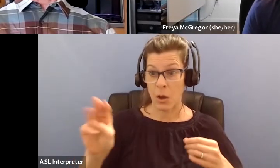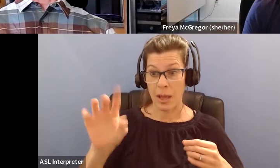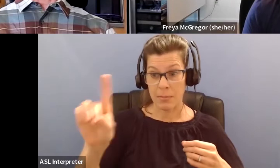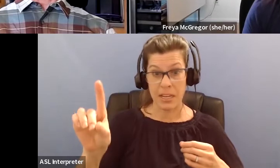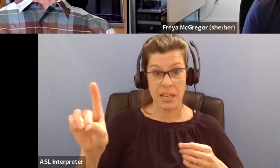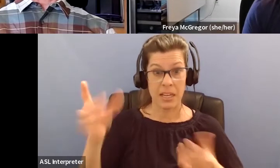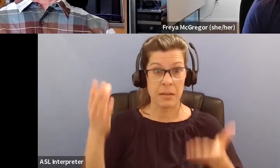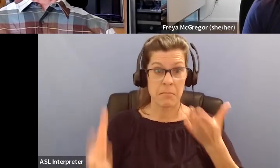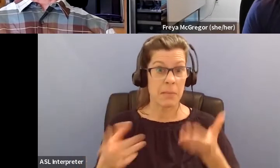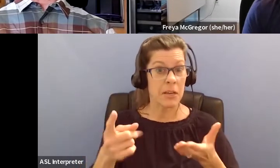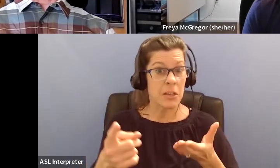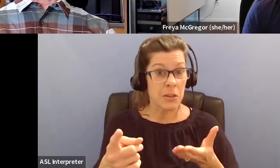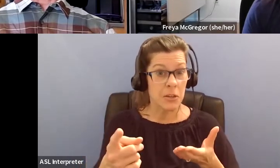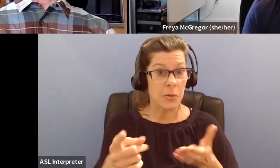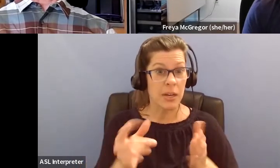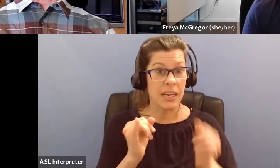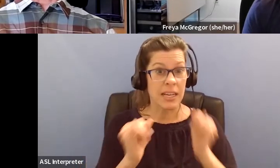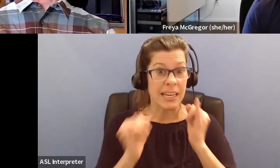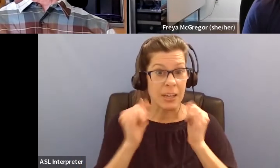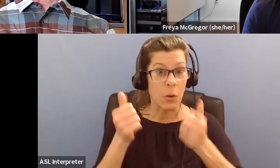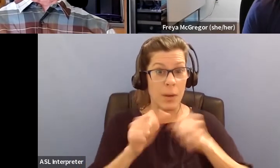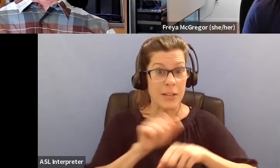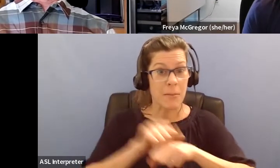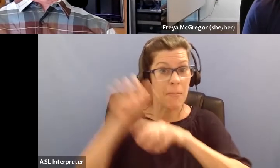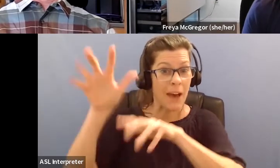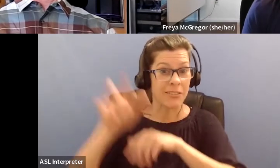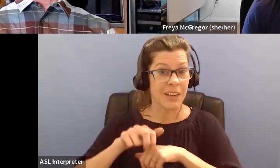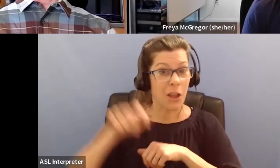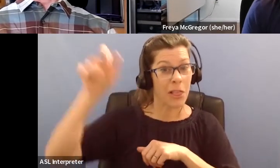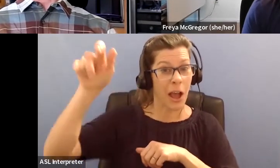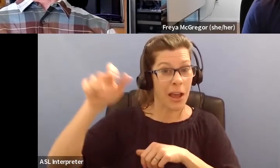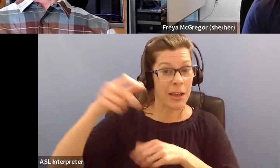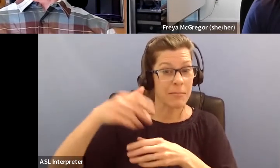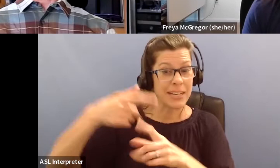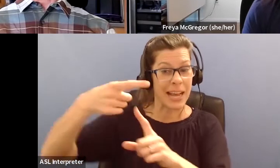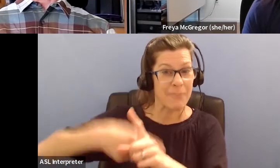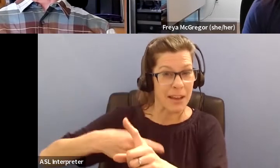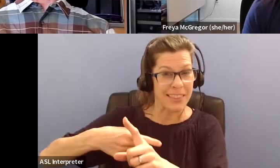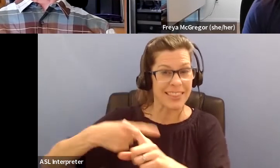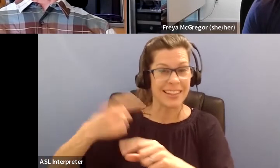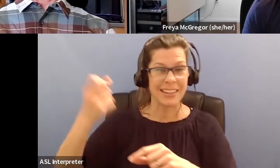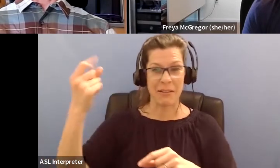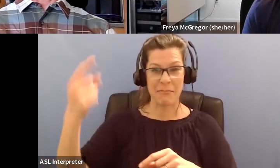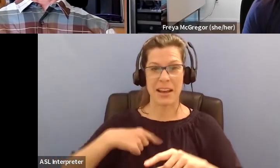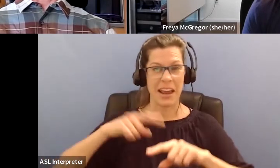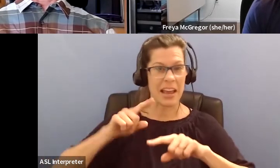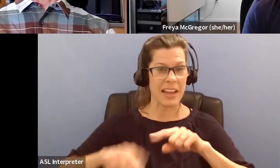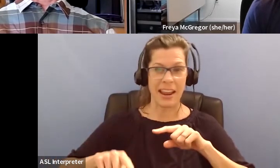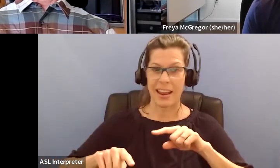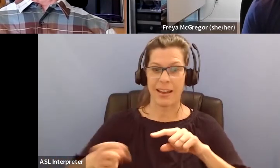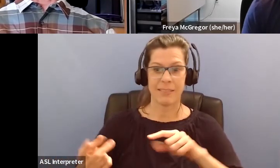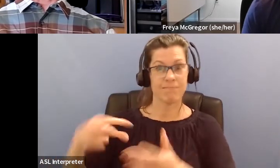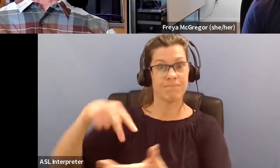interviewed about, uh, what mountain I'm going to climb next month. But because I don't have that ability,